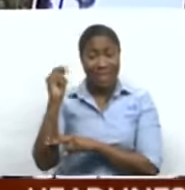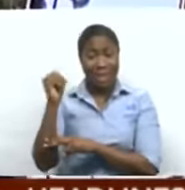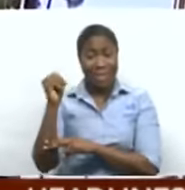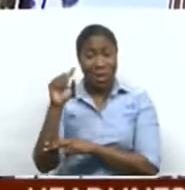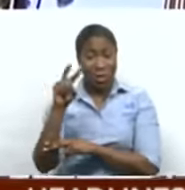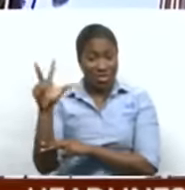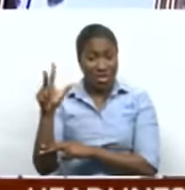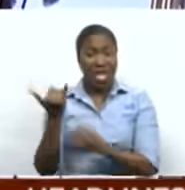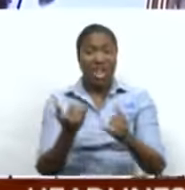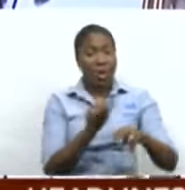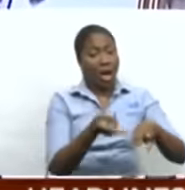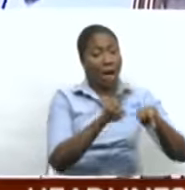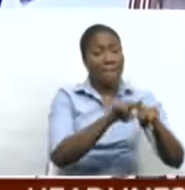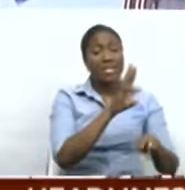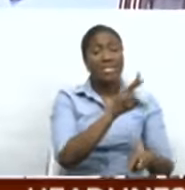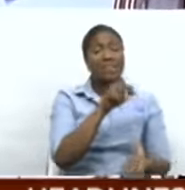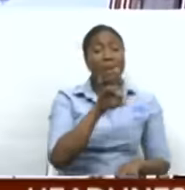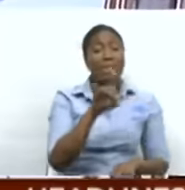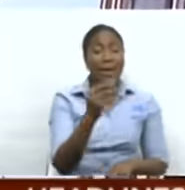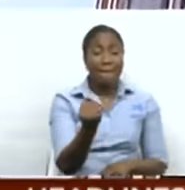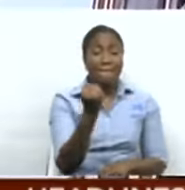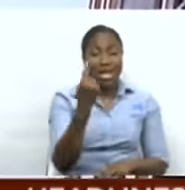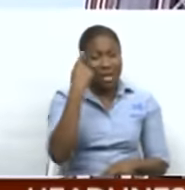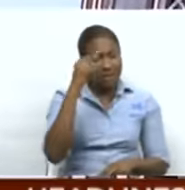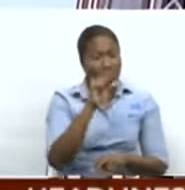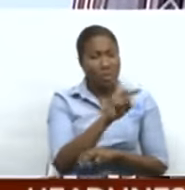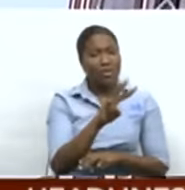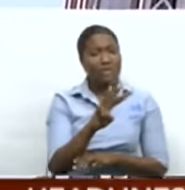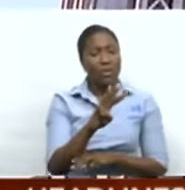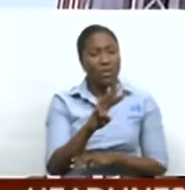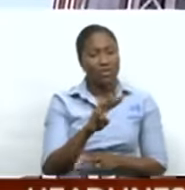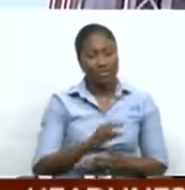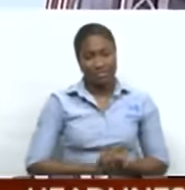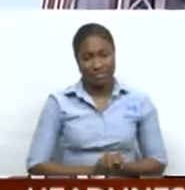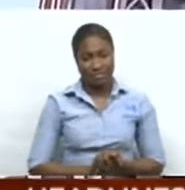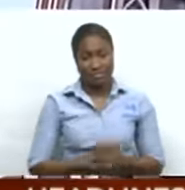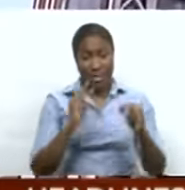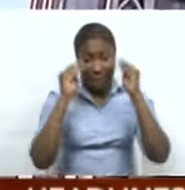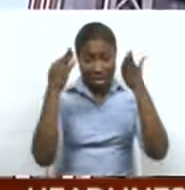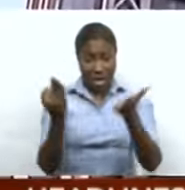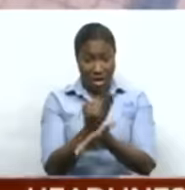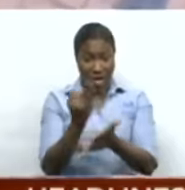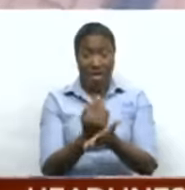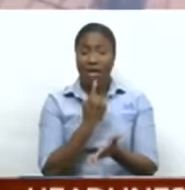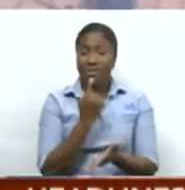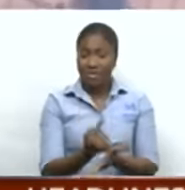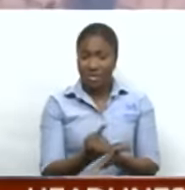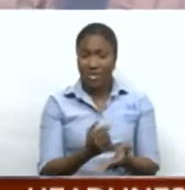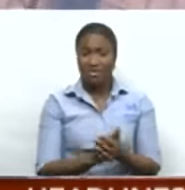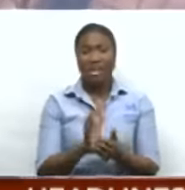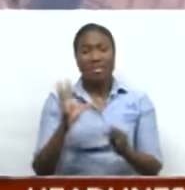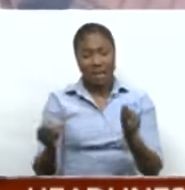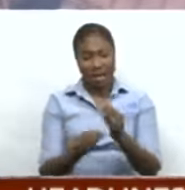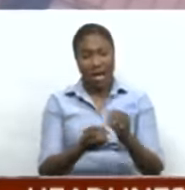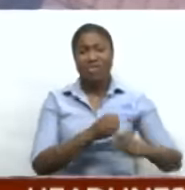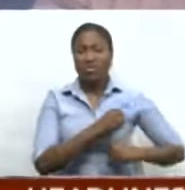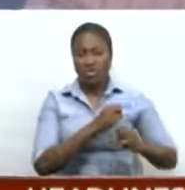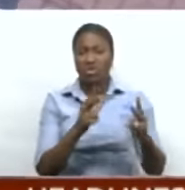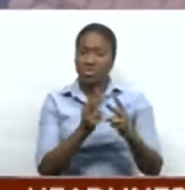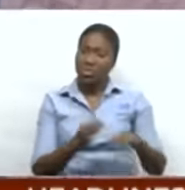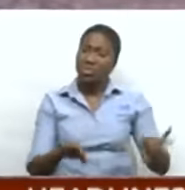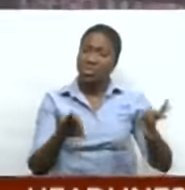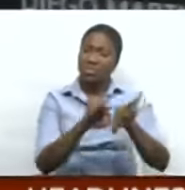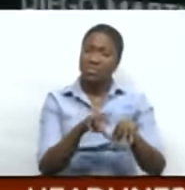to $7.8 million for fiscal 2024. Minister Colin Inwood said added security has now become necessary.